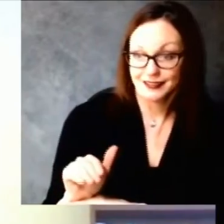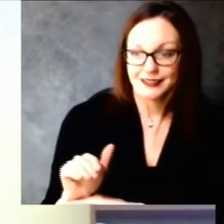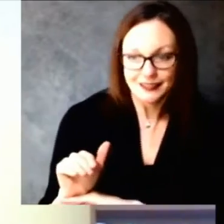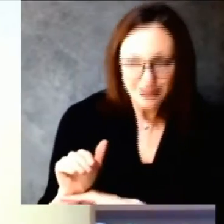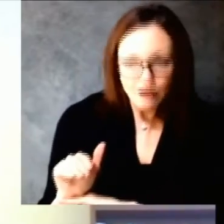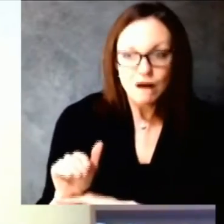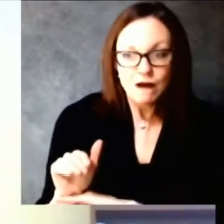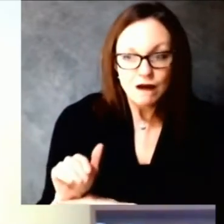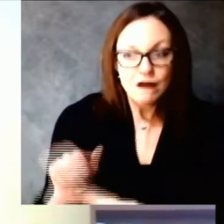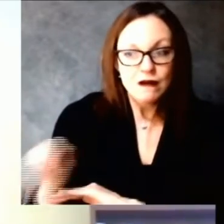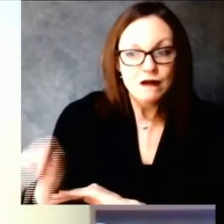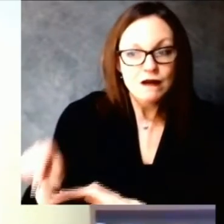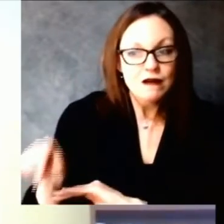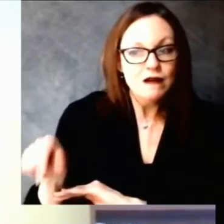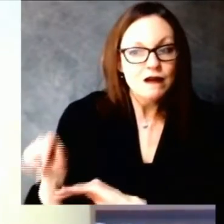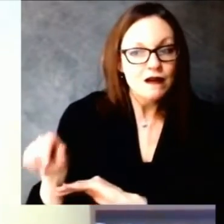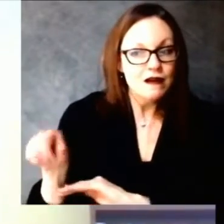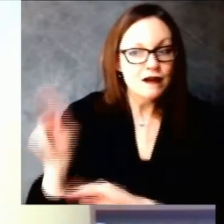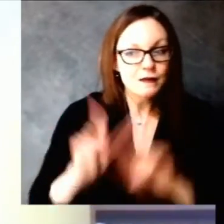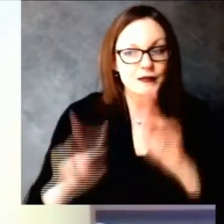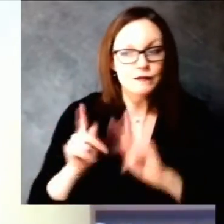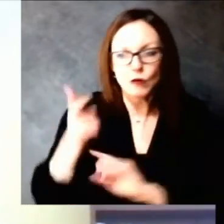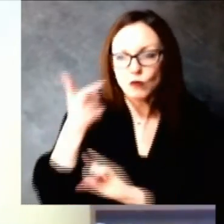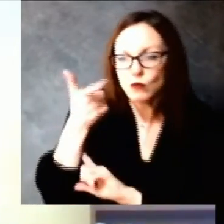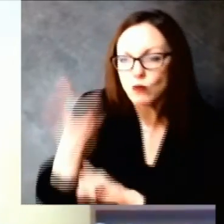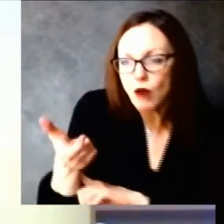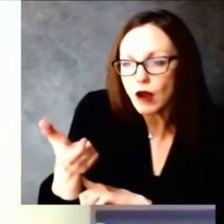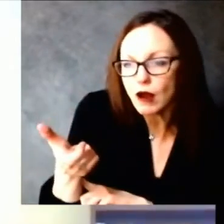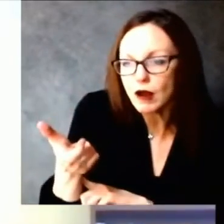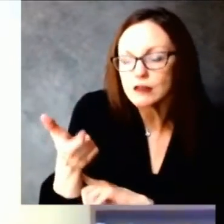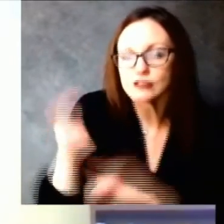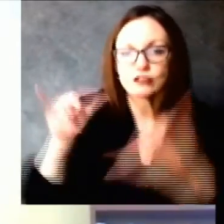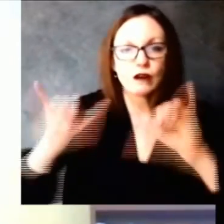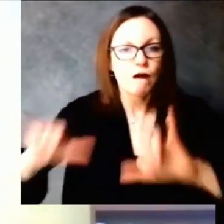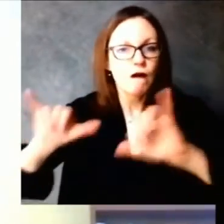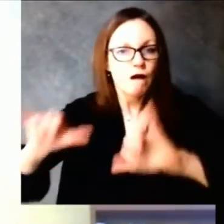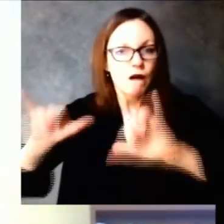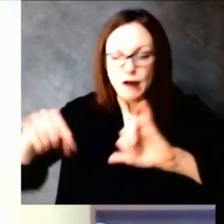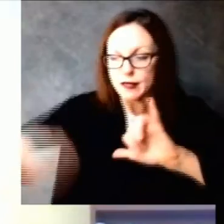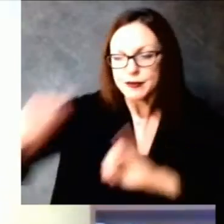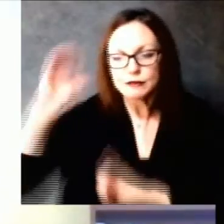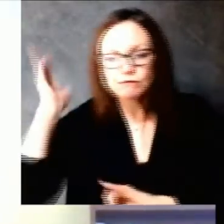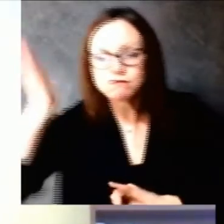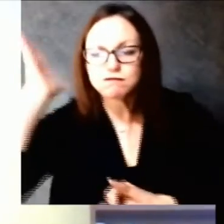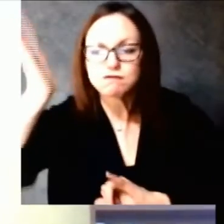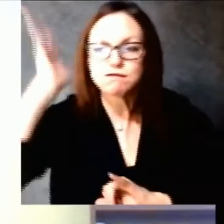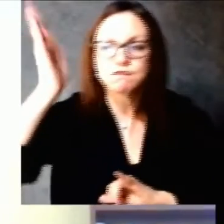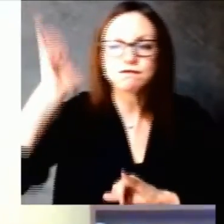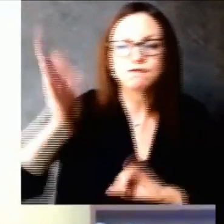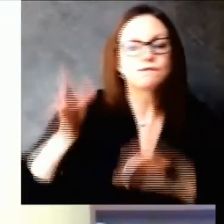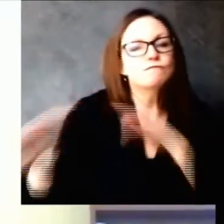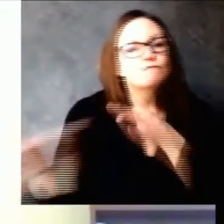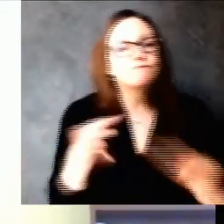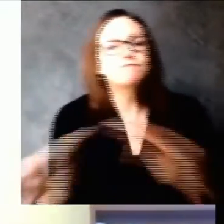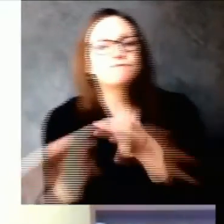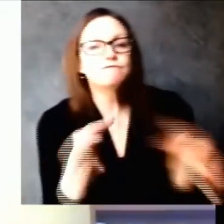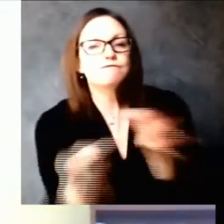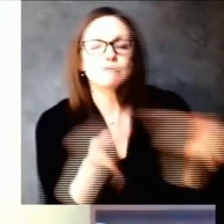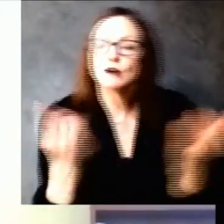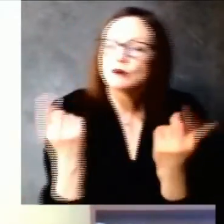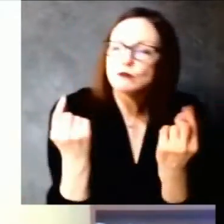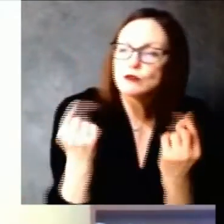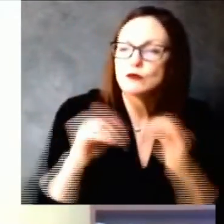in community centers in churches in neighbor to neighbor through schools and